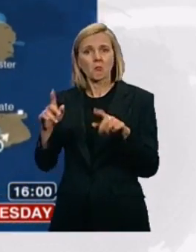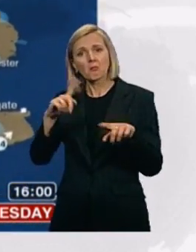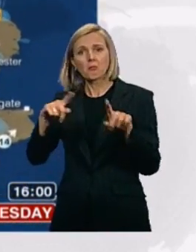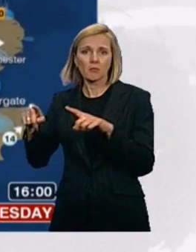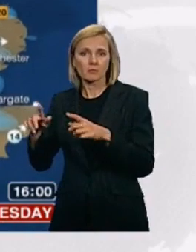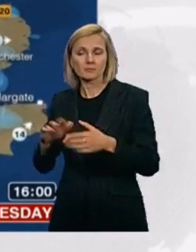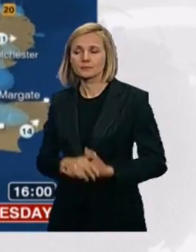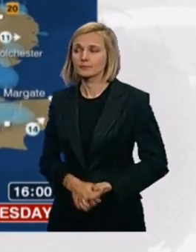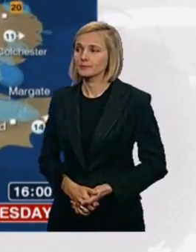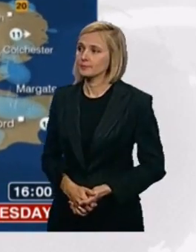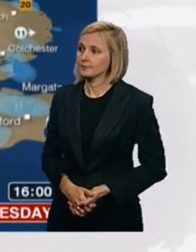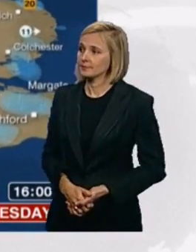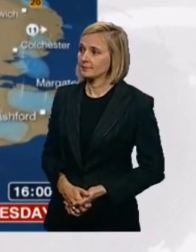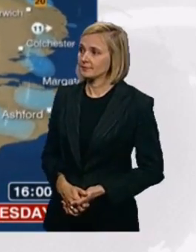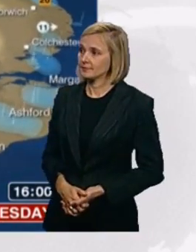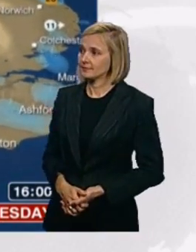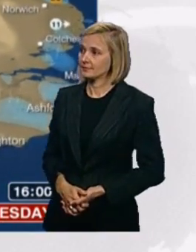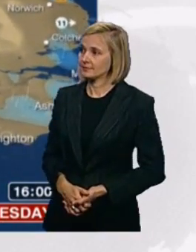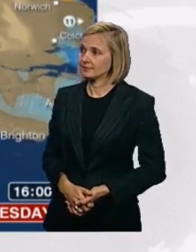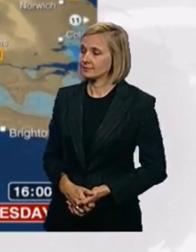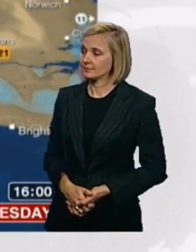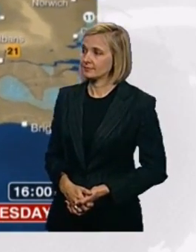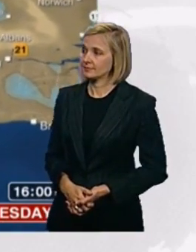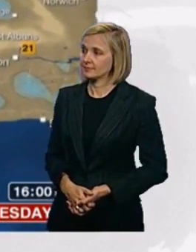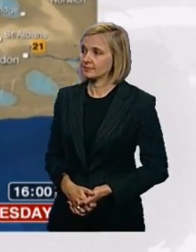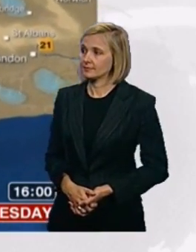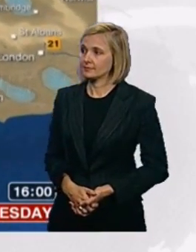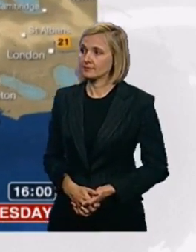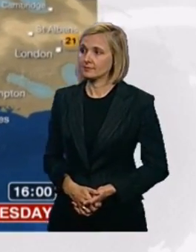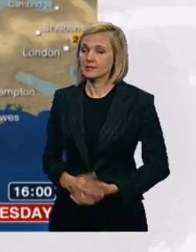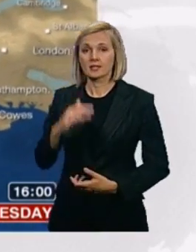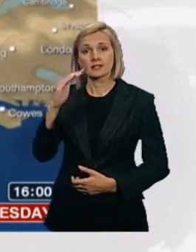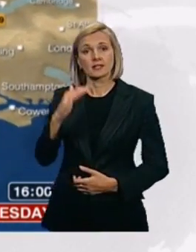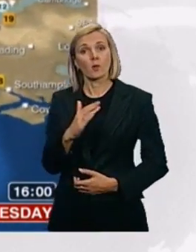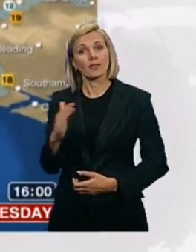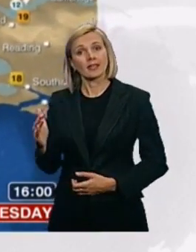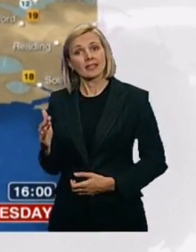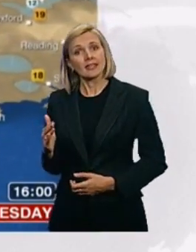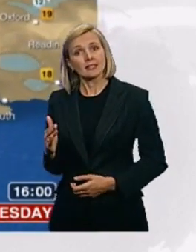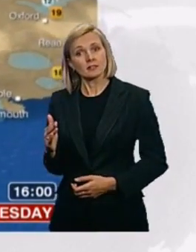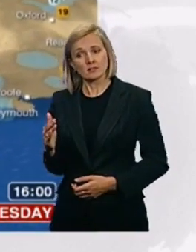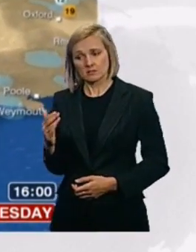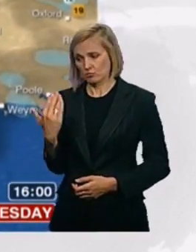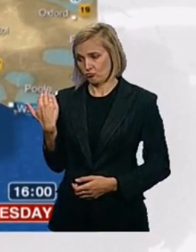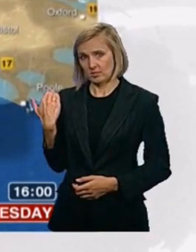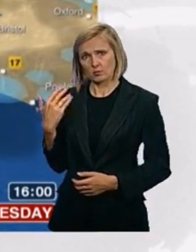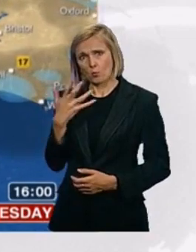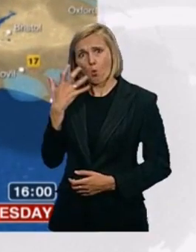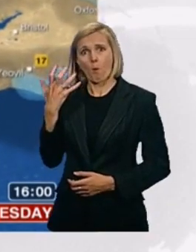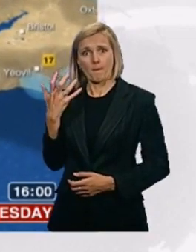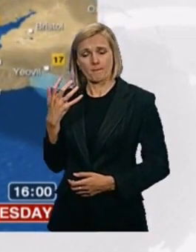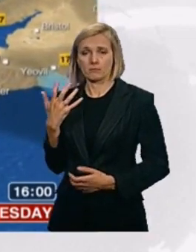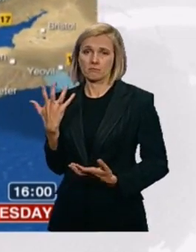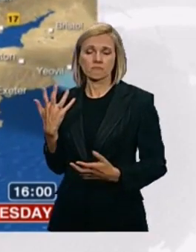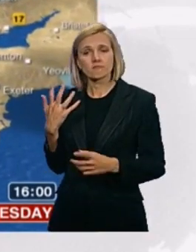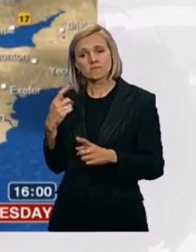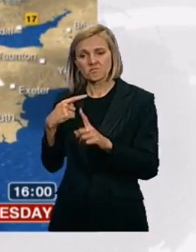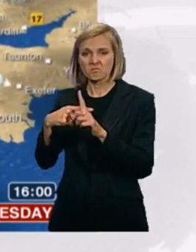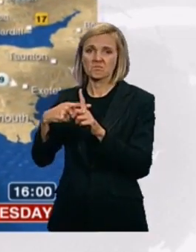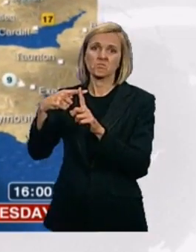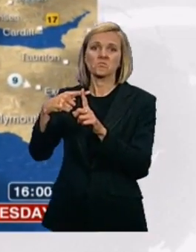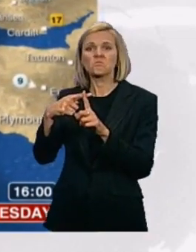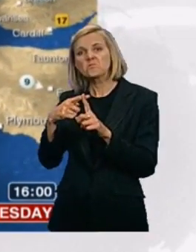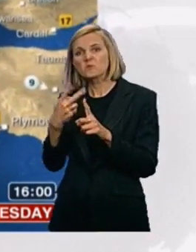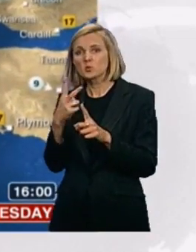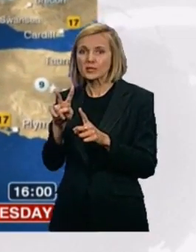had one or two across the south-east, and it's harder to get that temperature above 20 compared with recent days. May just scrape it somewhere, but it's